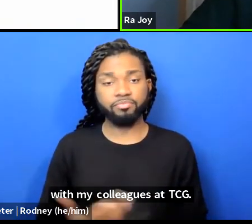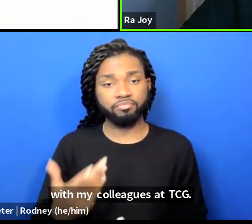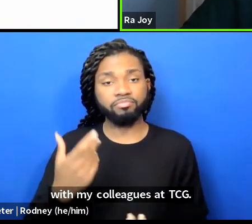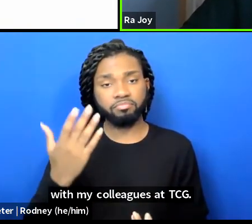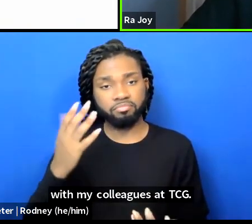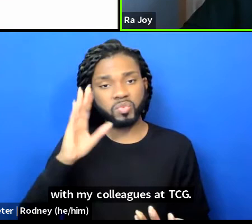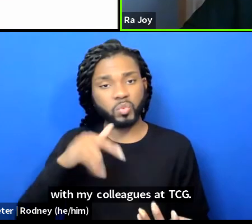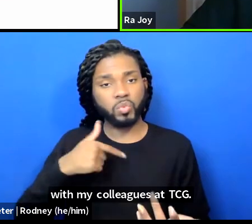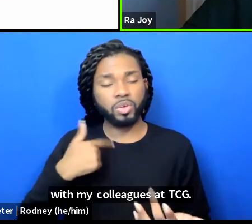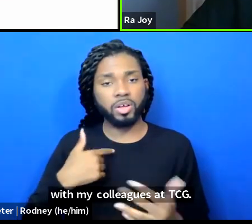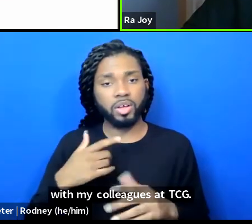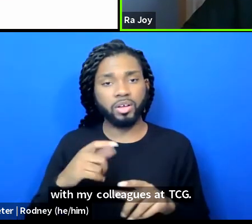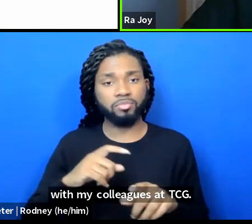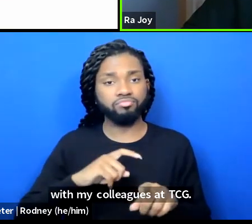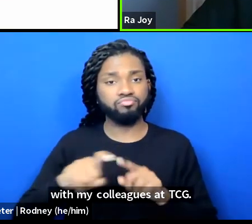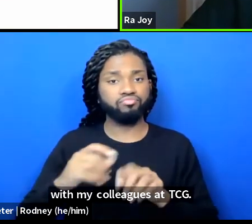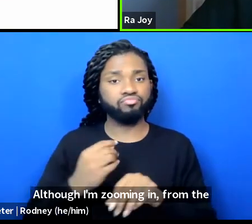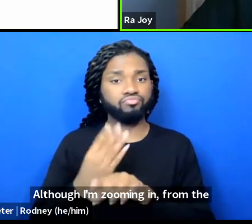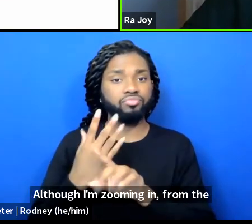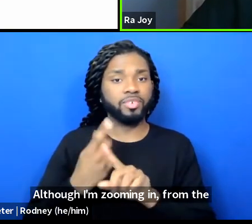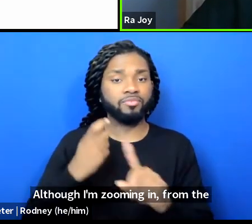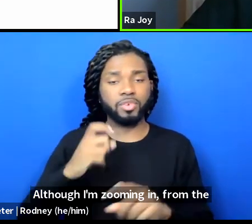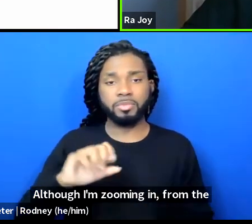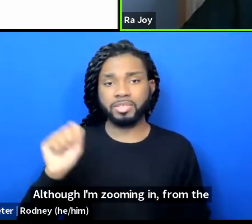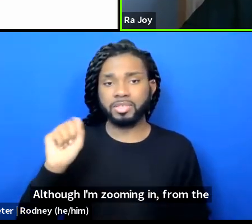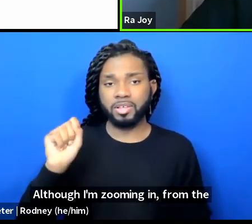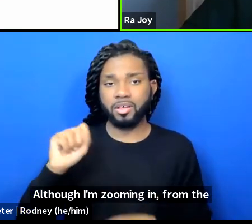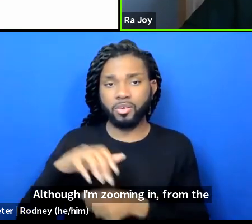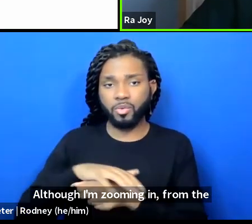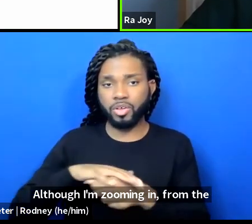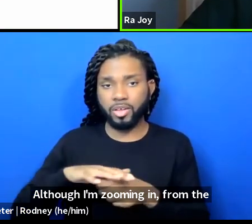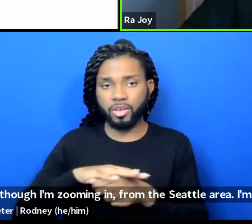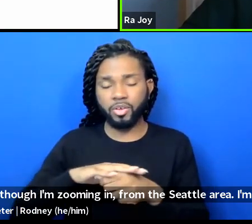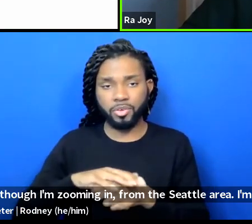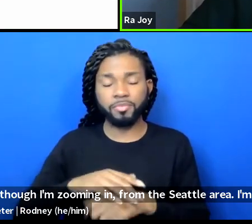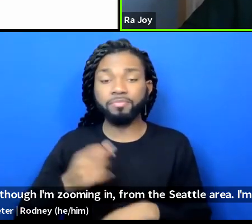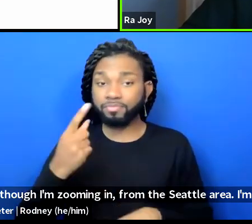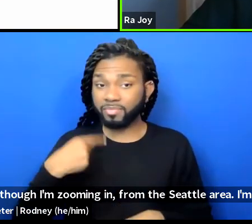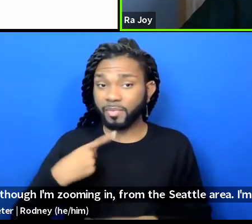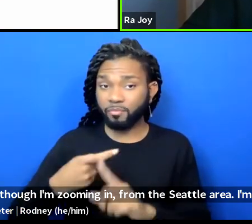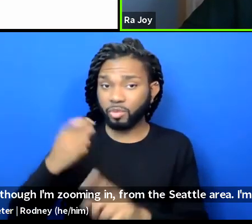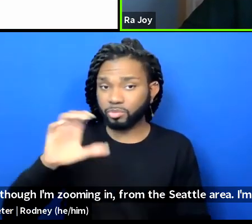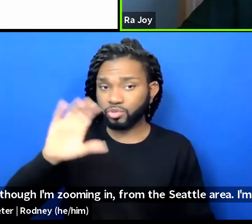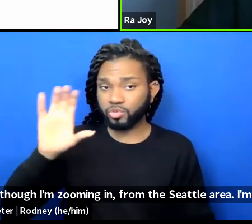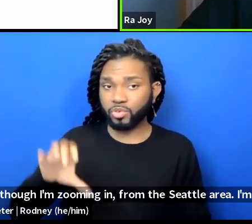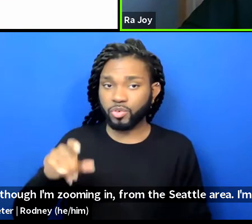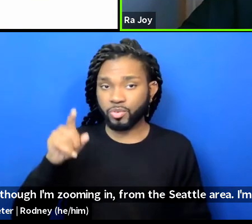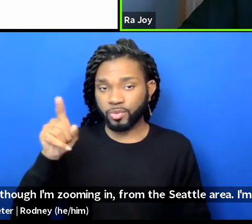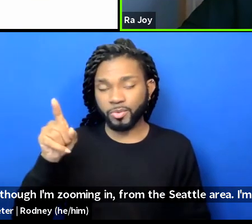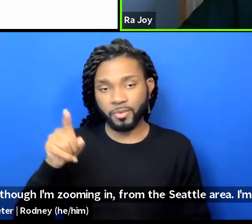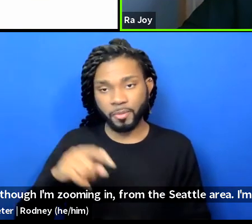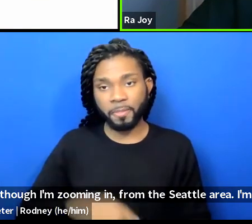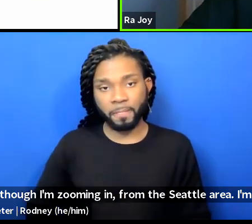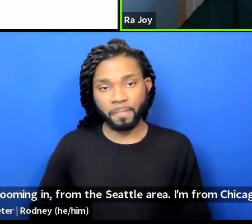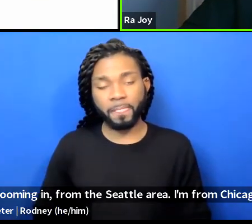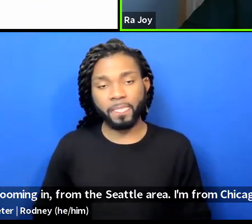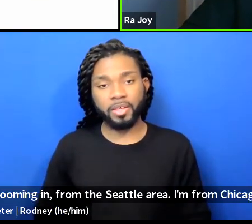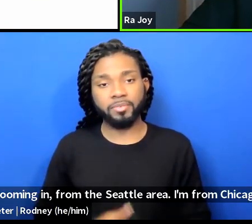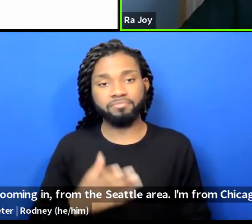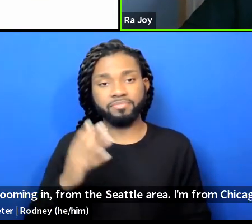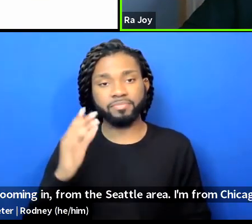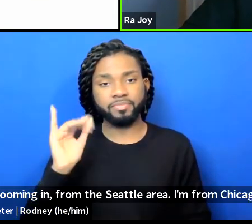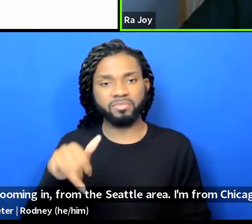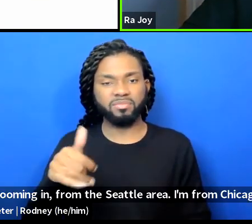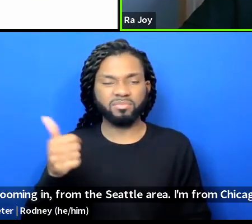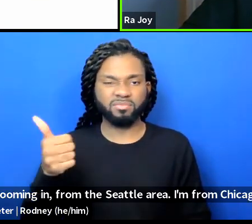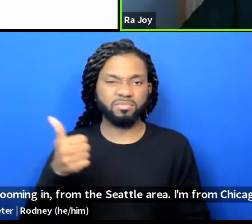zooming in from the Seattle area, I'm from Chicago, which is one